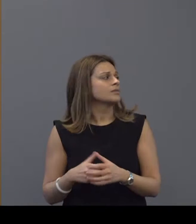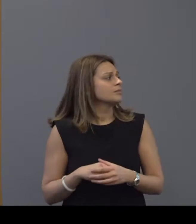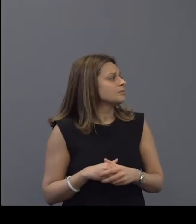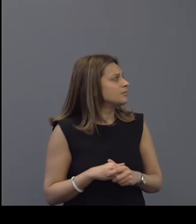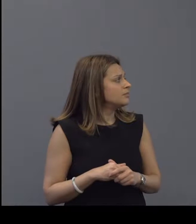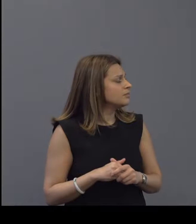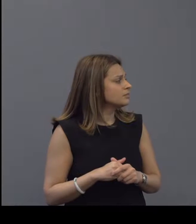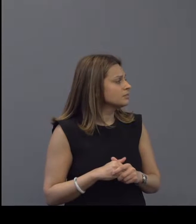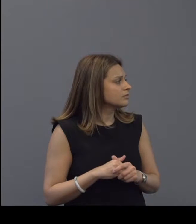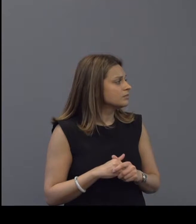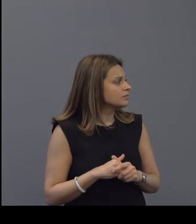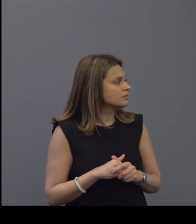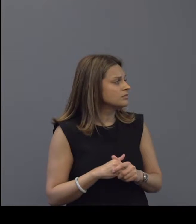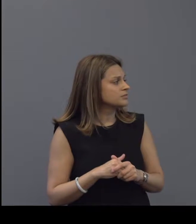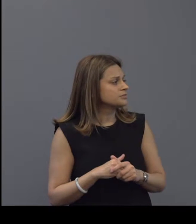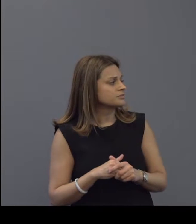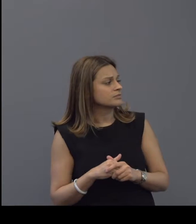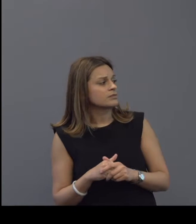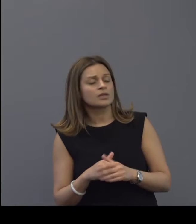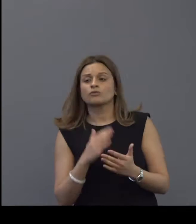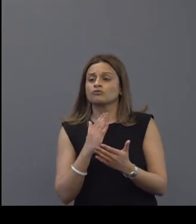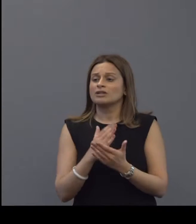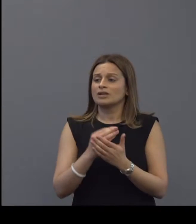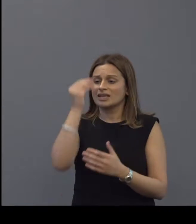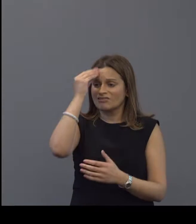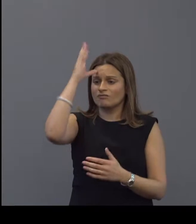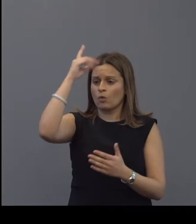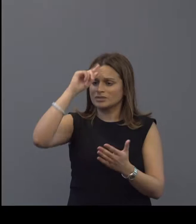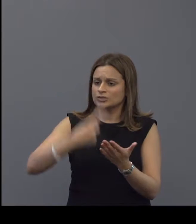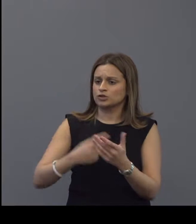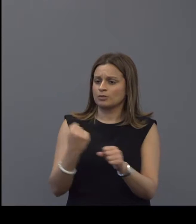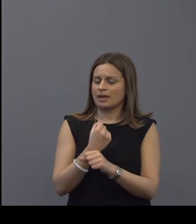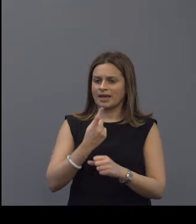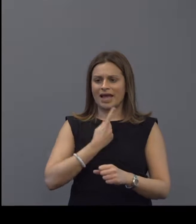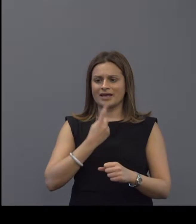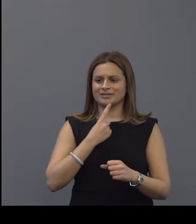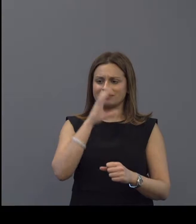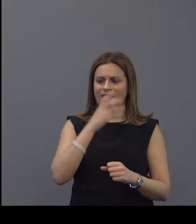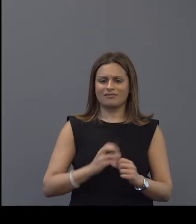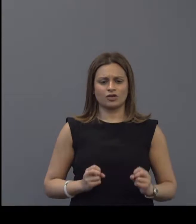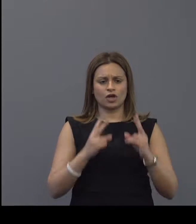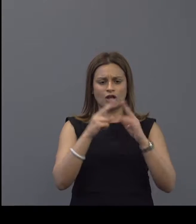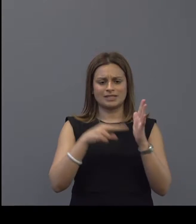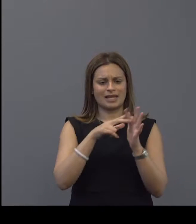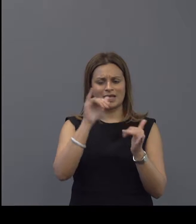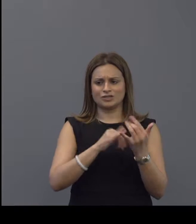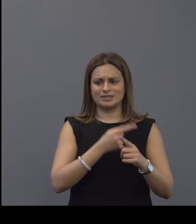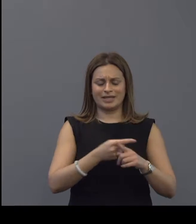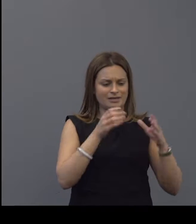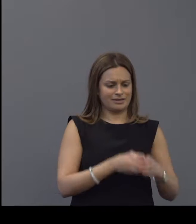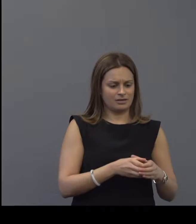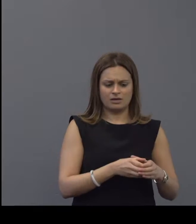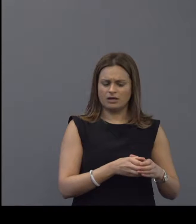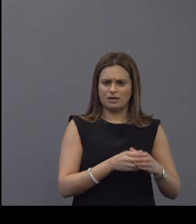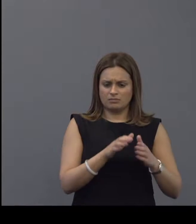so i really this is about informed local decision making this is not about us at the elephant and castle in nhs england this is about the local